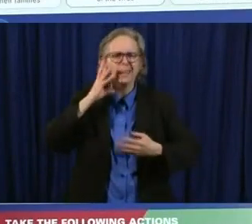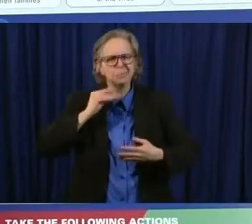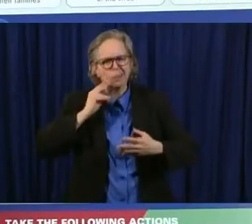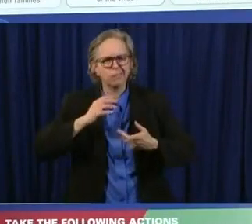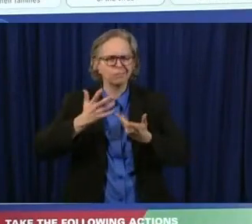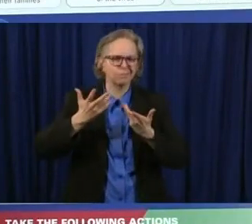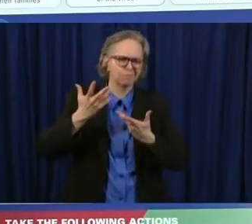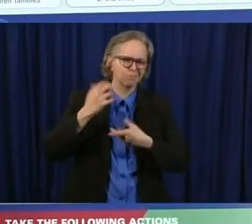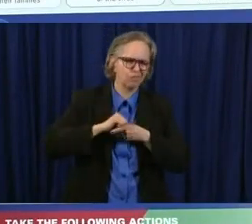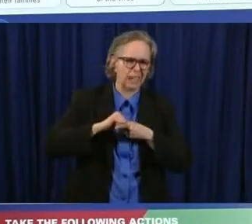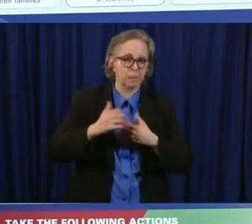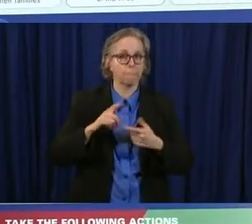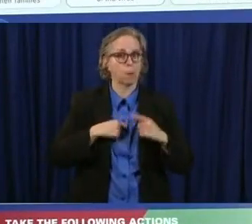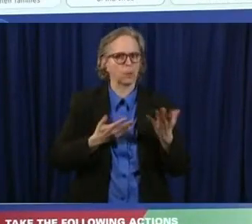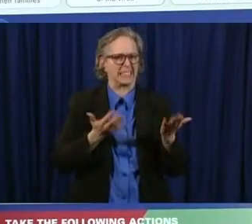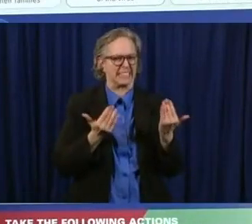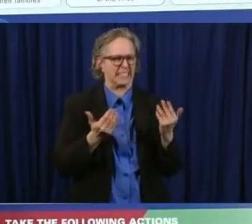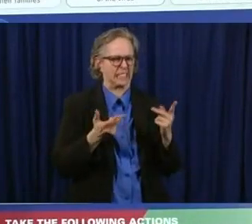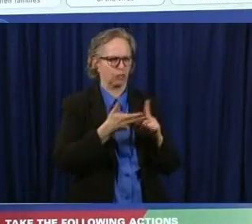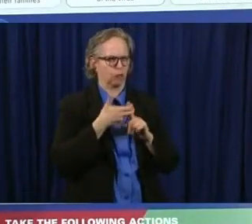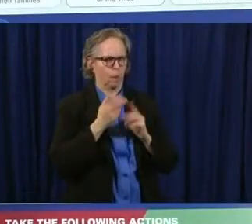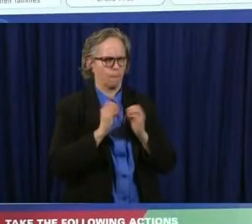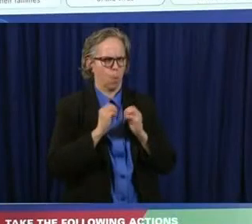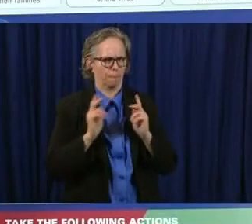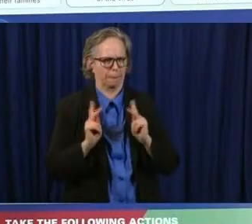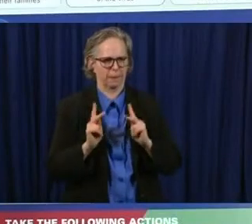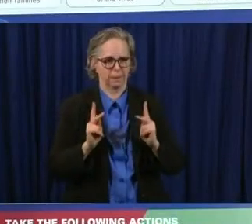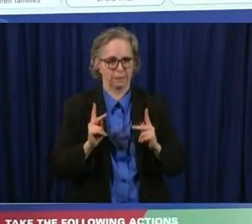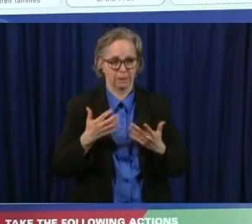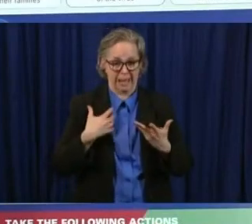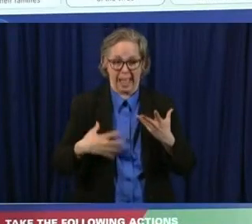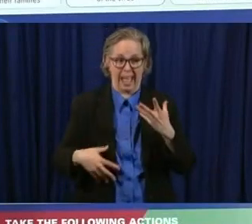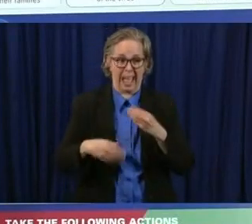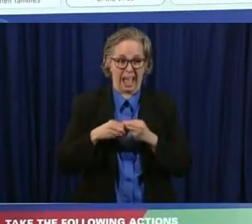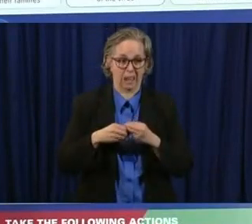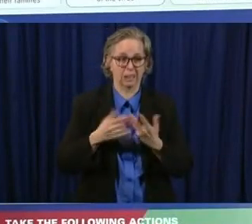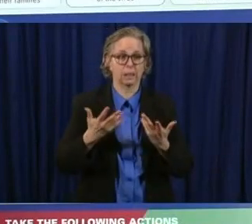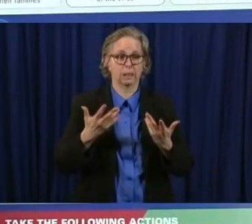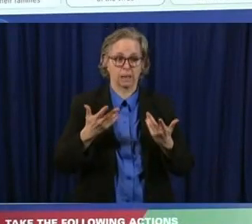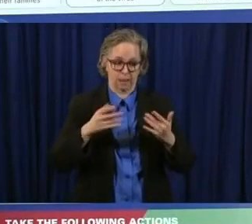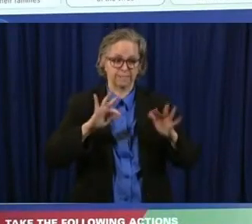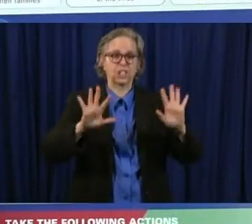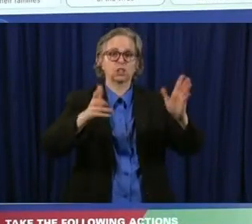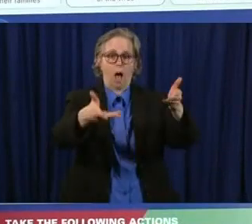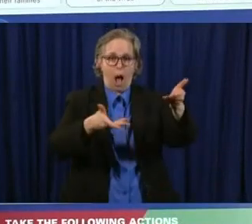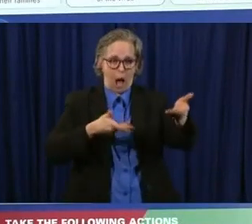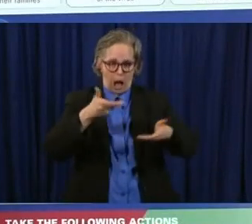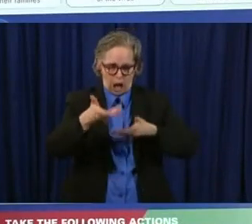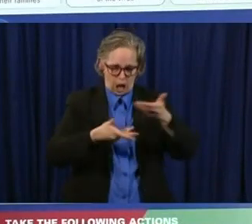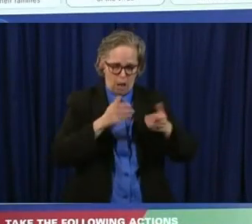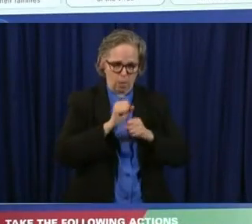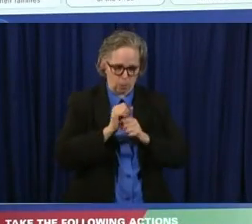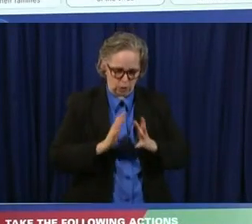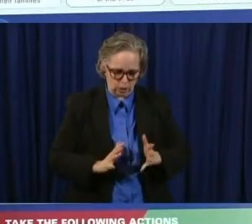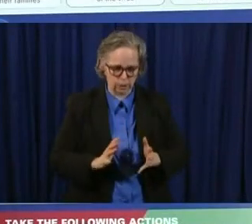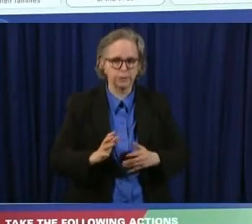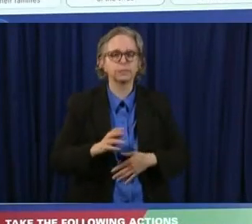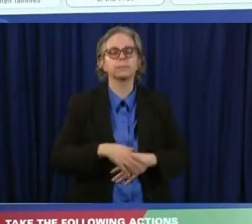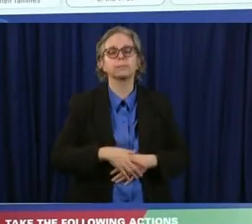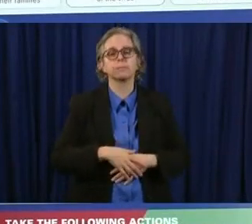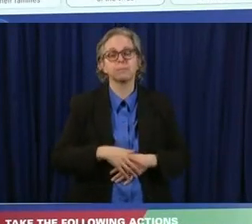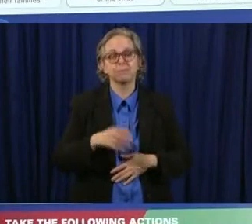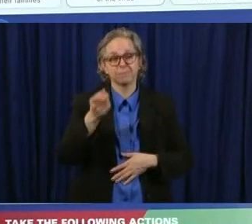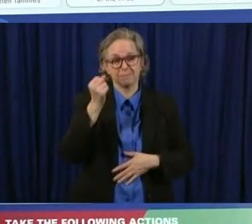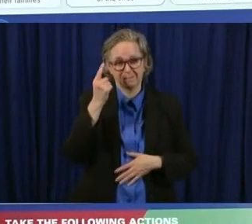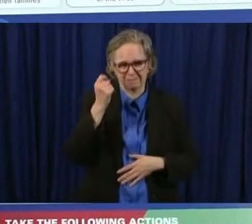to that they will hire more people we will have some people to to to surge to surge in um and so that's